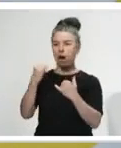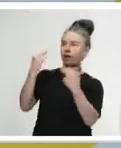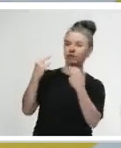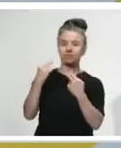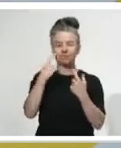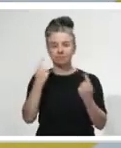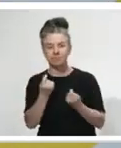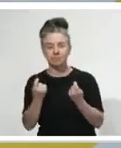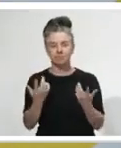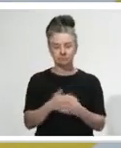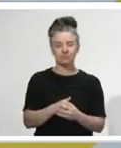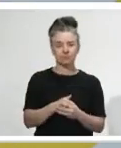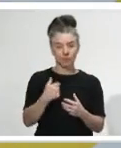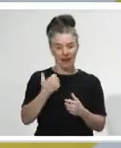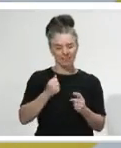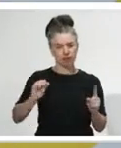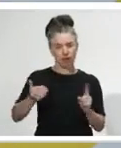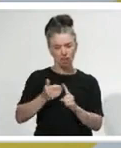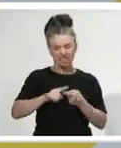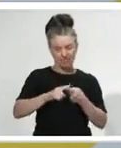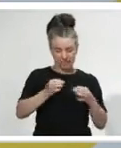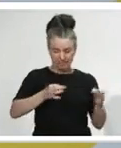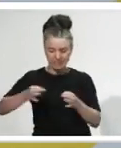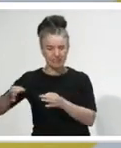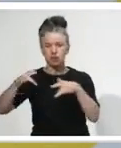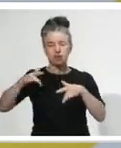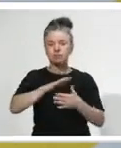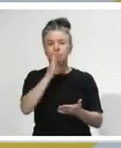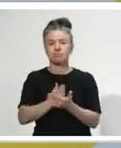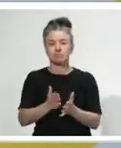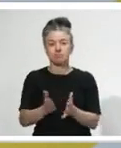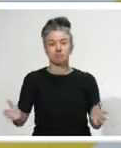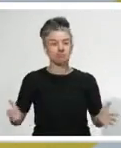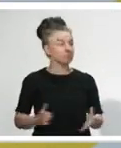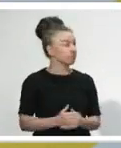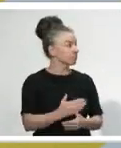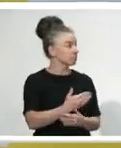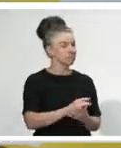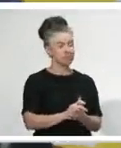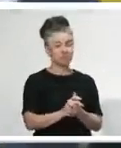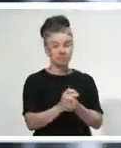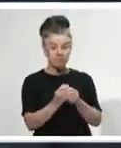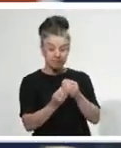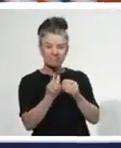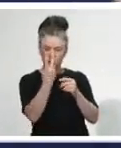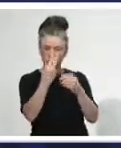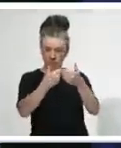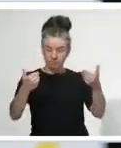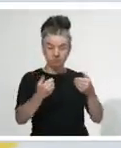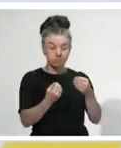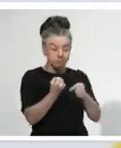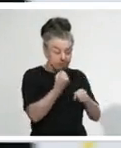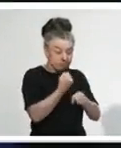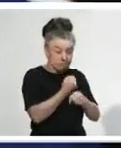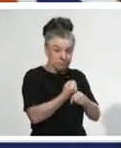vaccine sort of approach which is currently being worked on. Keeping in mind there's also the difference between development and manufacture and so that's